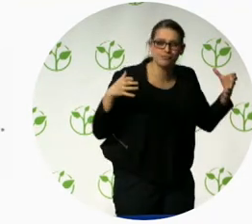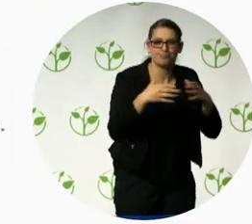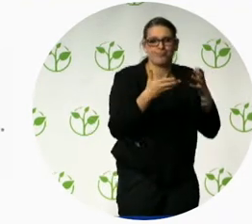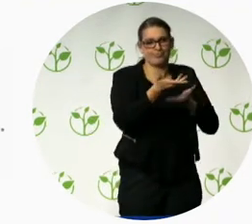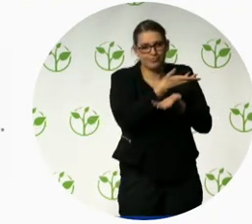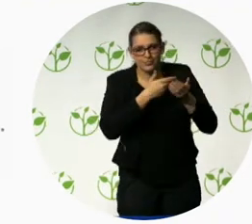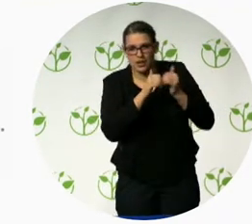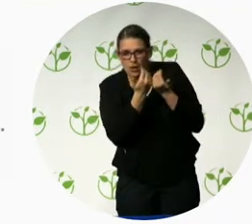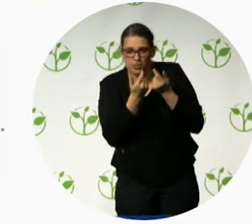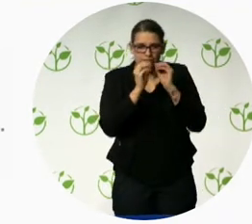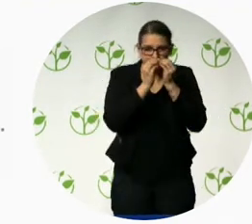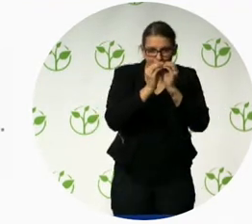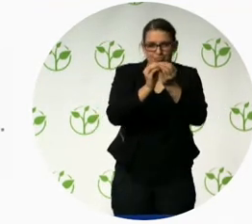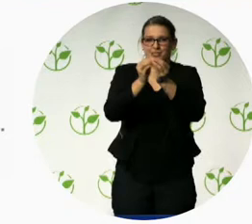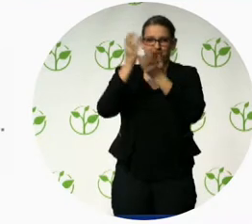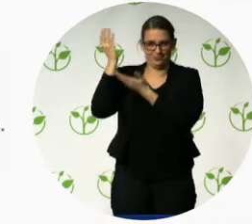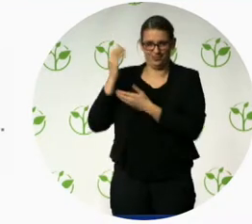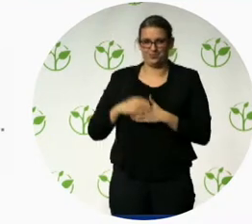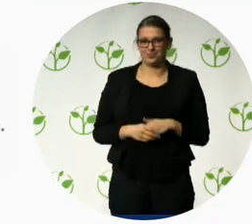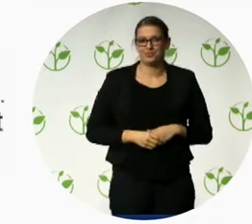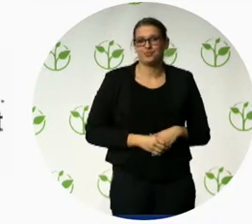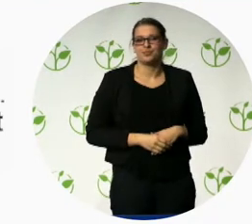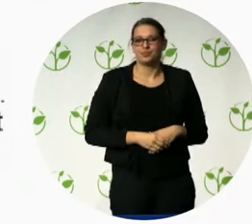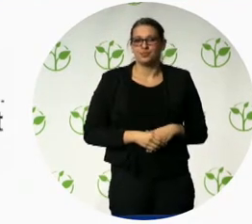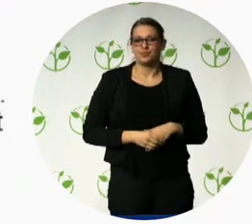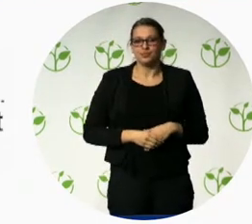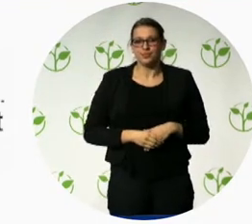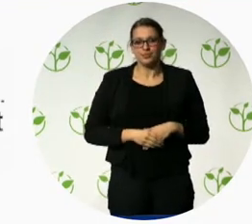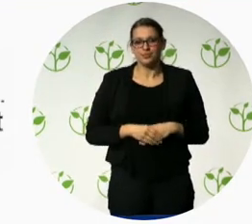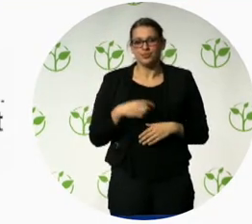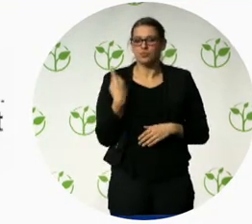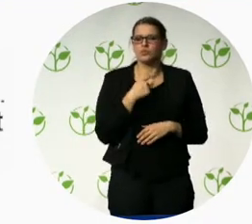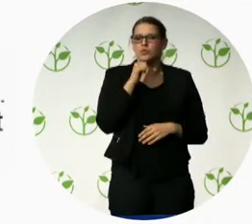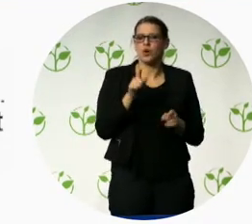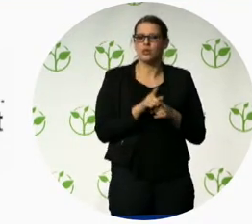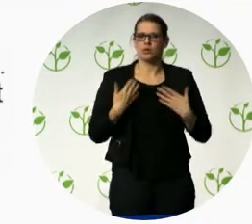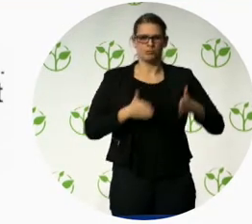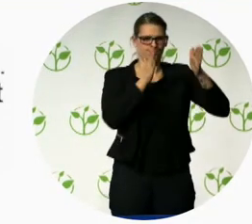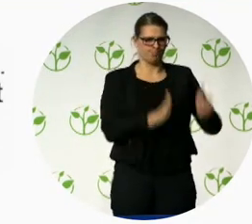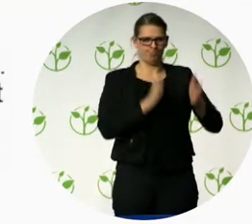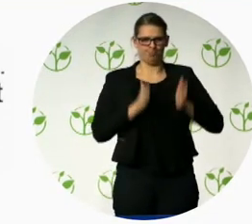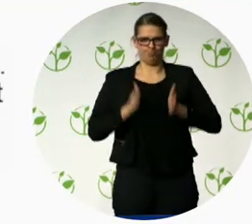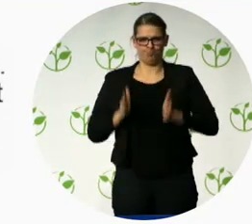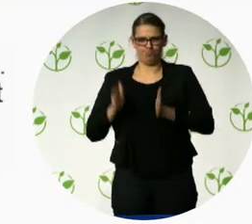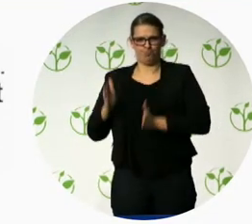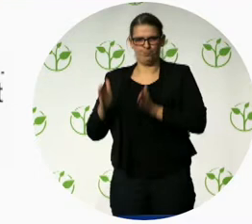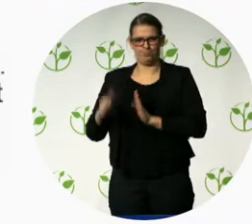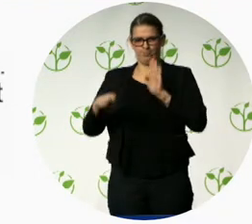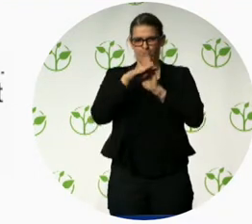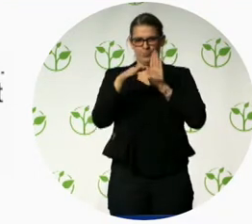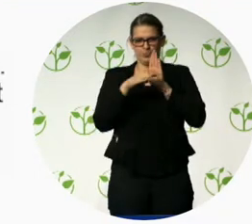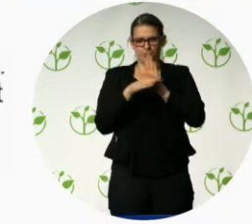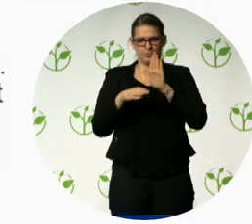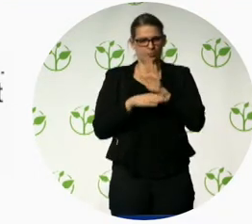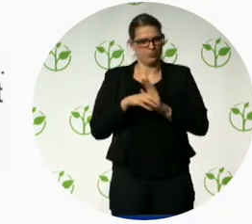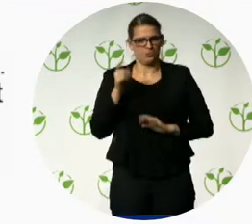We don't have such strong regulation. But actually, when you tell people would you like to create accessible content, they say yes, generally. So,